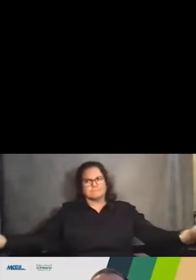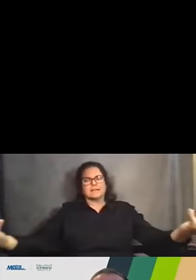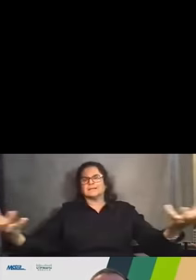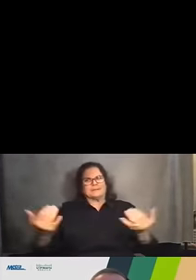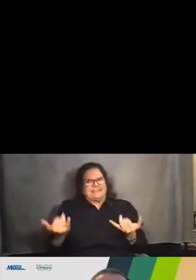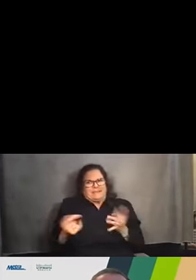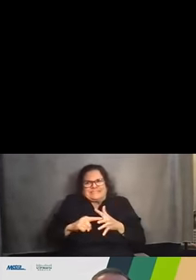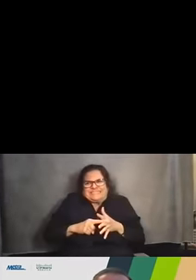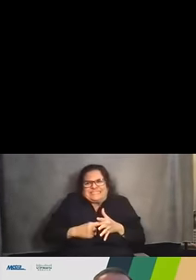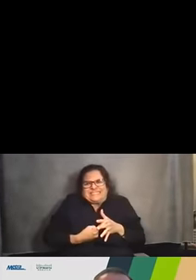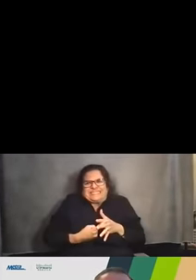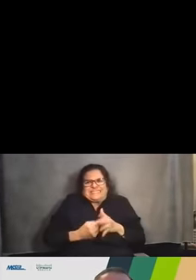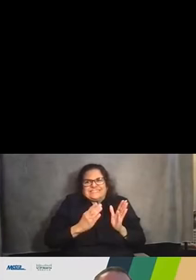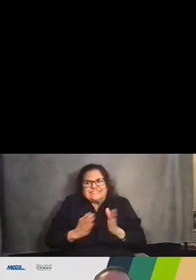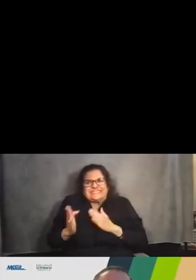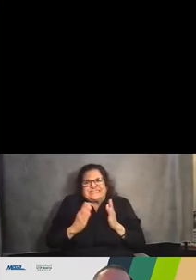stages right now.